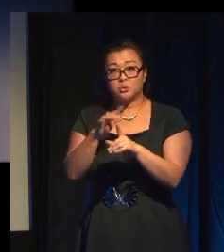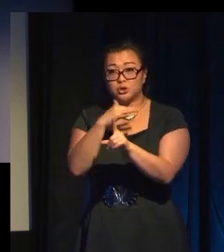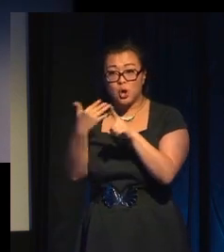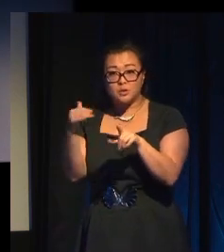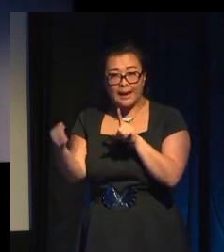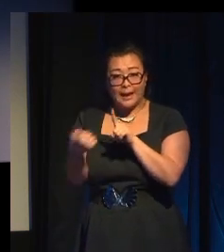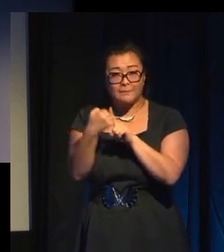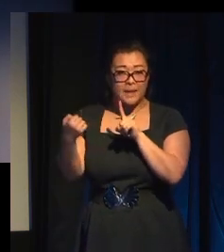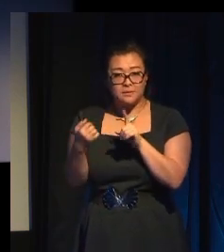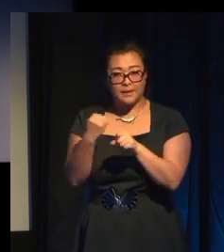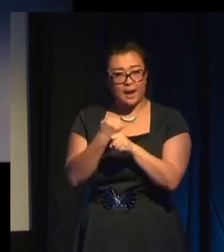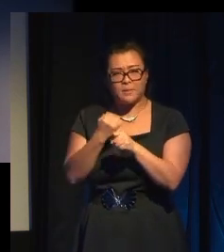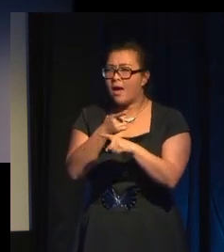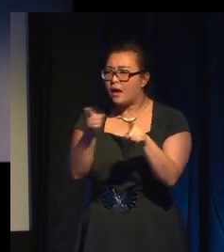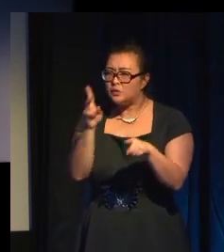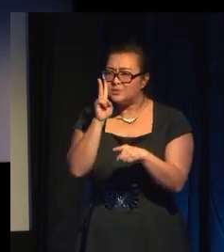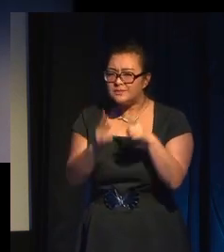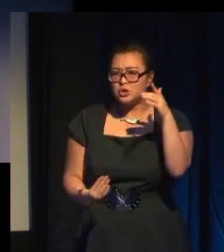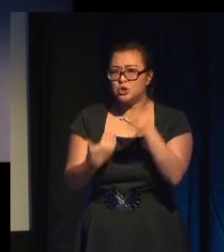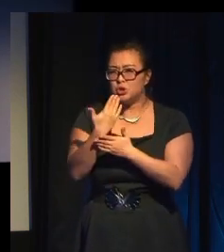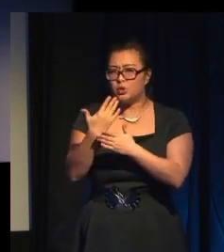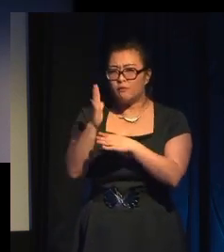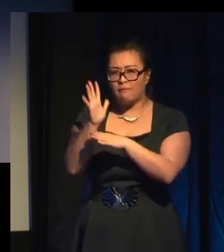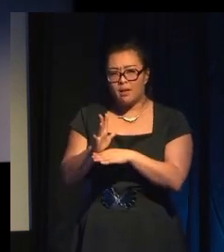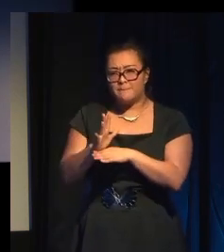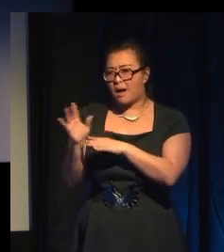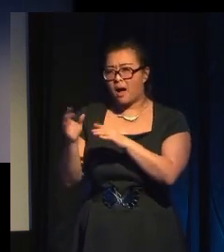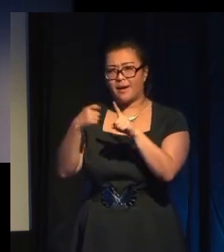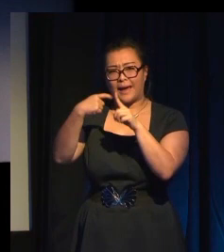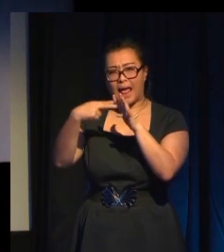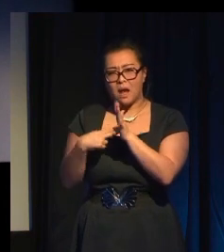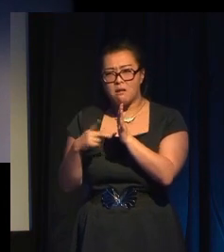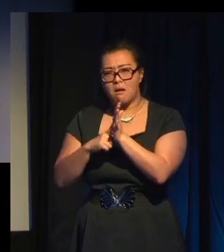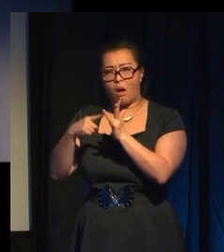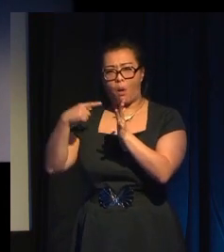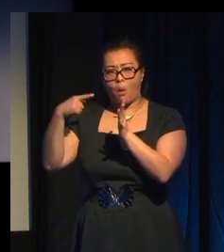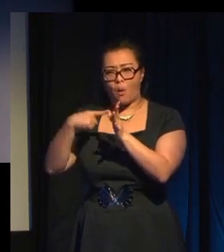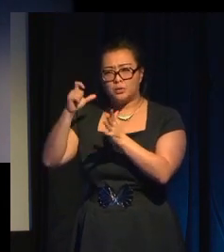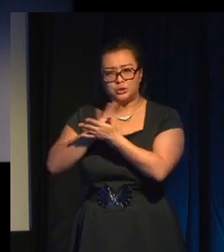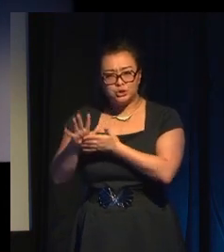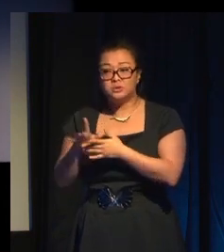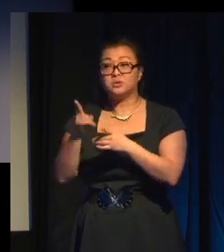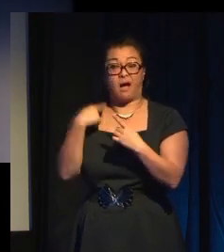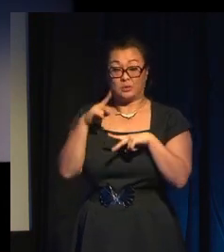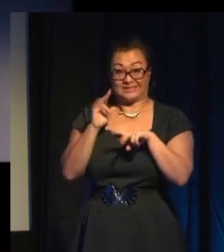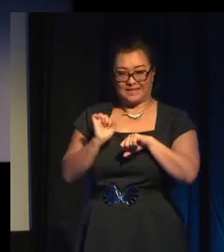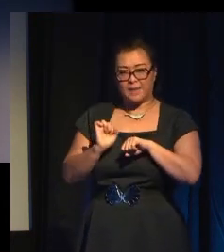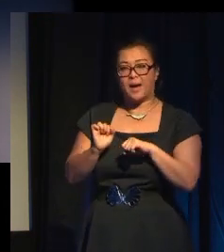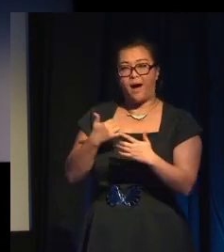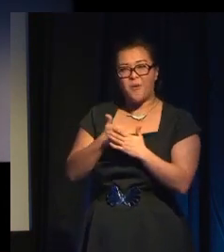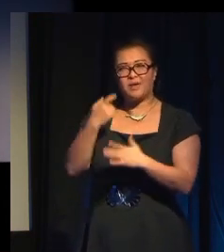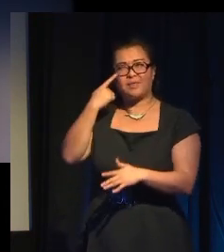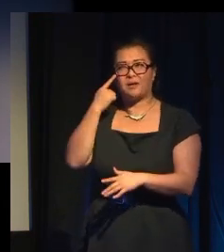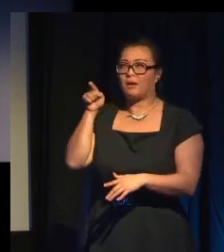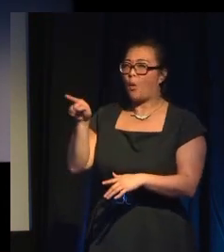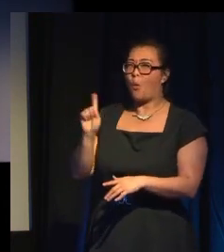Has anyone seen the new Ken Loach film? I haven't seen it yet. But I like to think about, you know, what Ken Loach would think about this. Like a filmmaker like